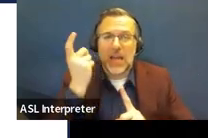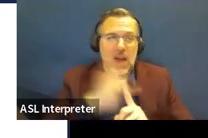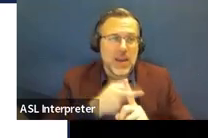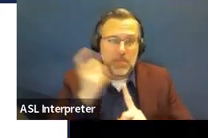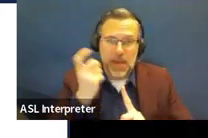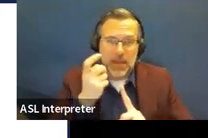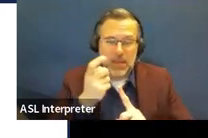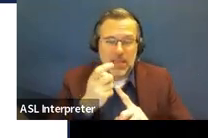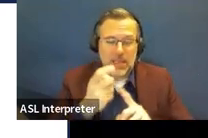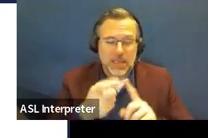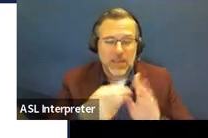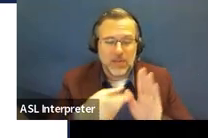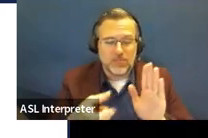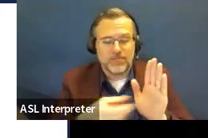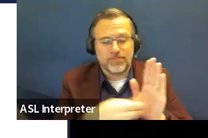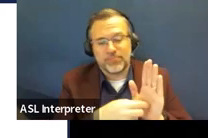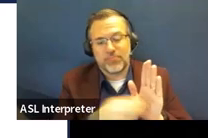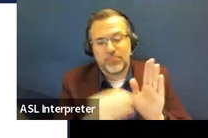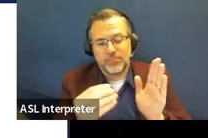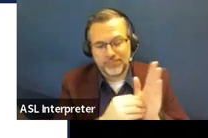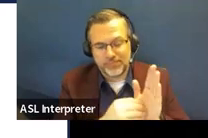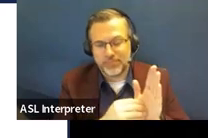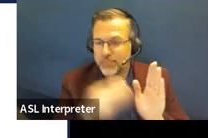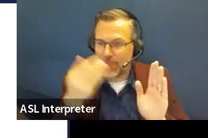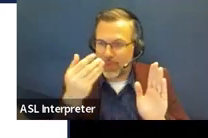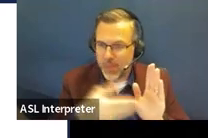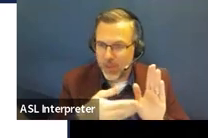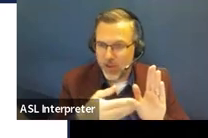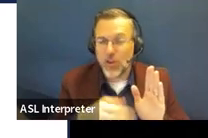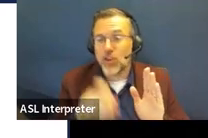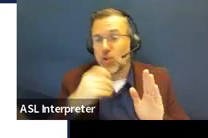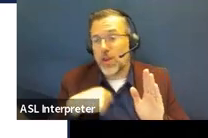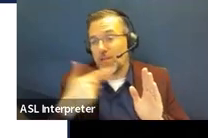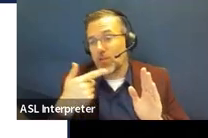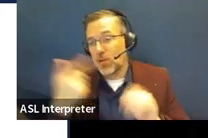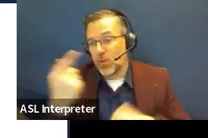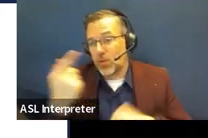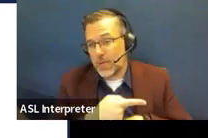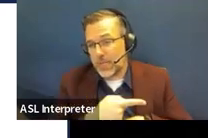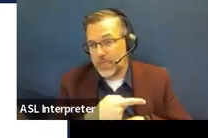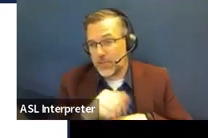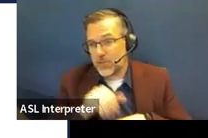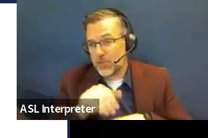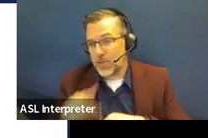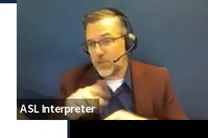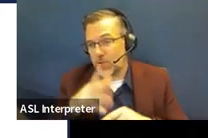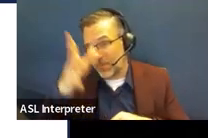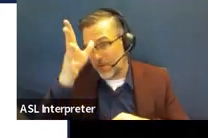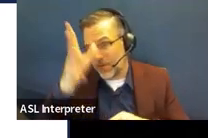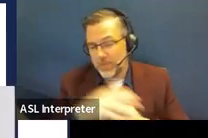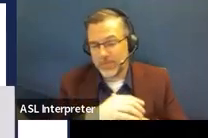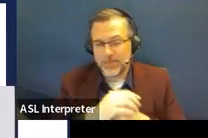date that it's sent home to the parents. Because we'll be looking for that, compliance-wise, to make sure it's within 21 days.